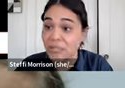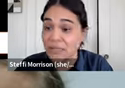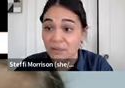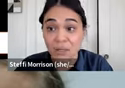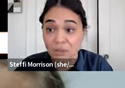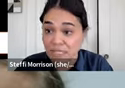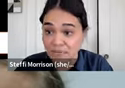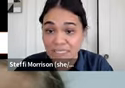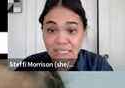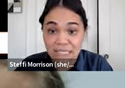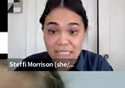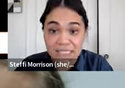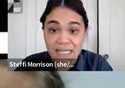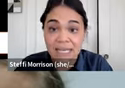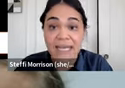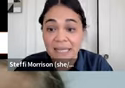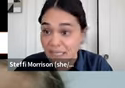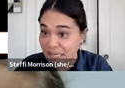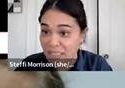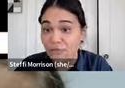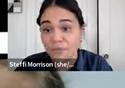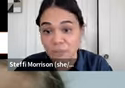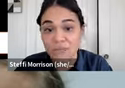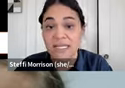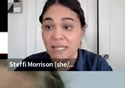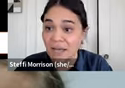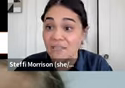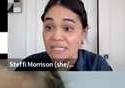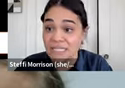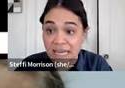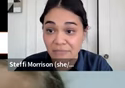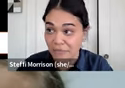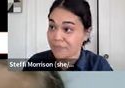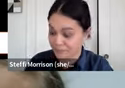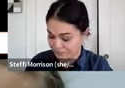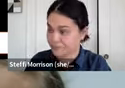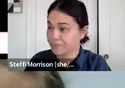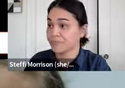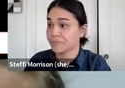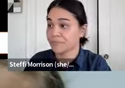including the closing of facilities and enacting furloughs and layoffs to staff.